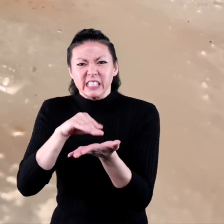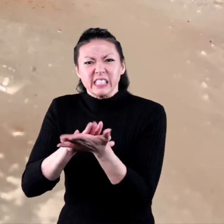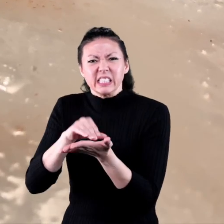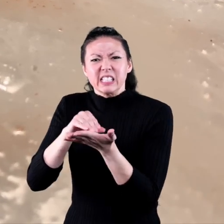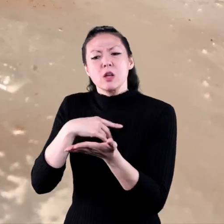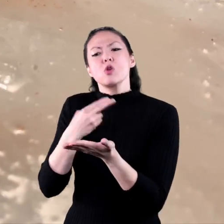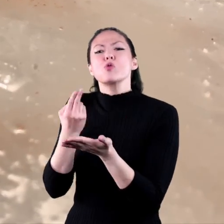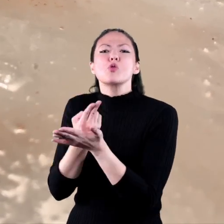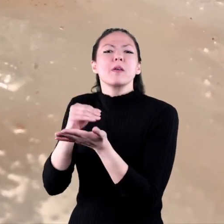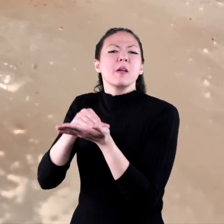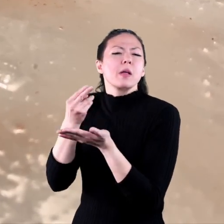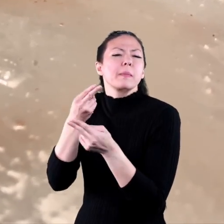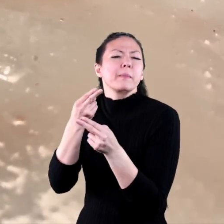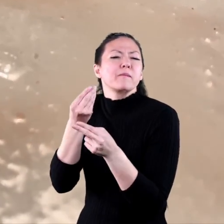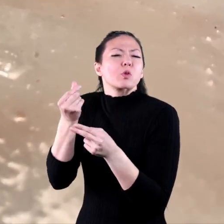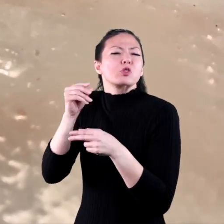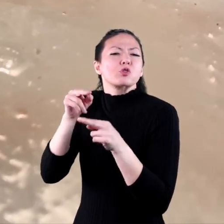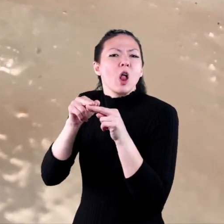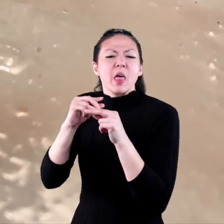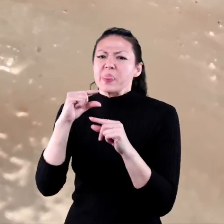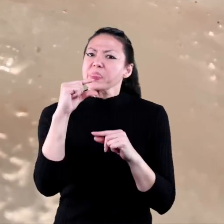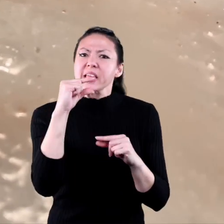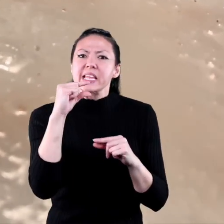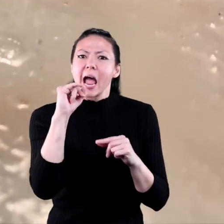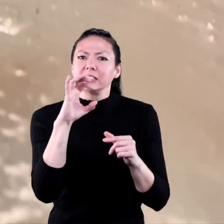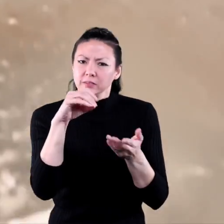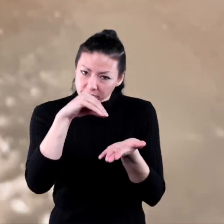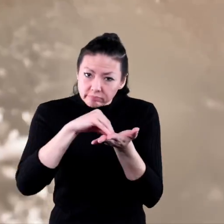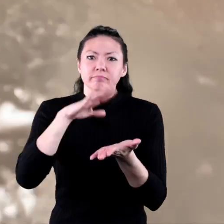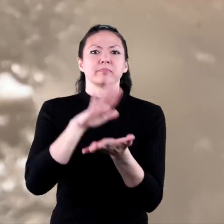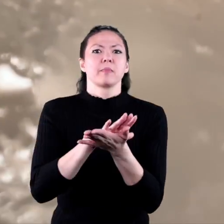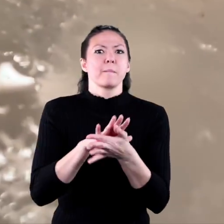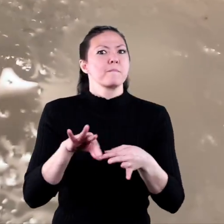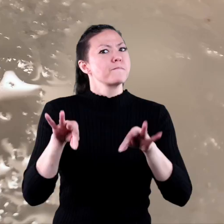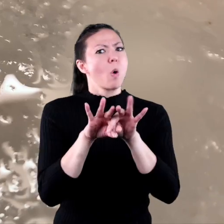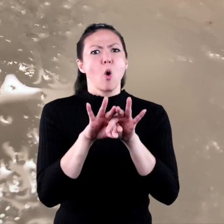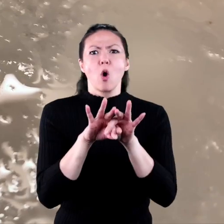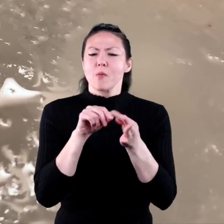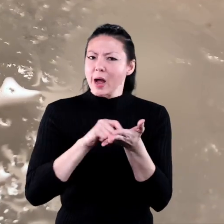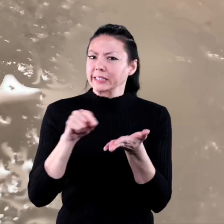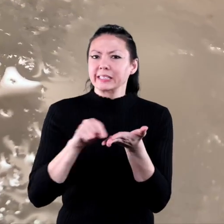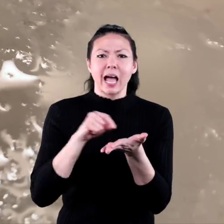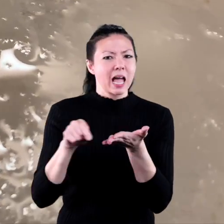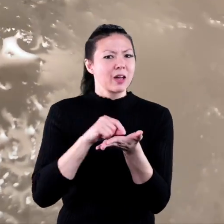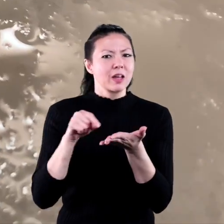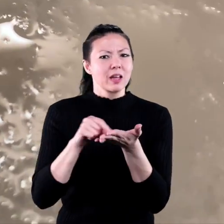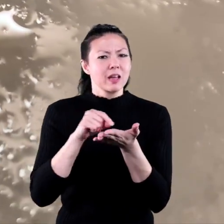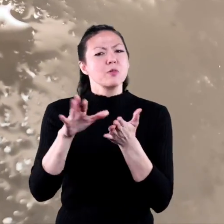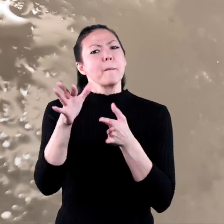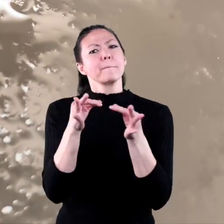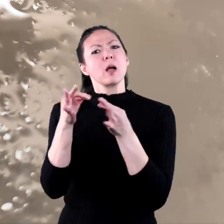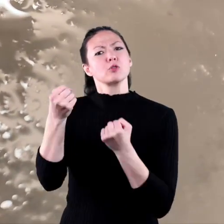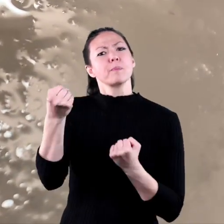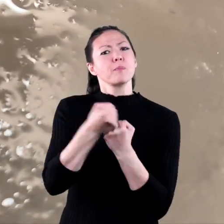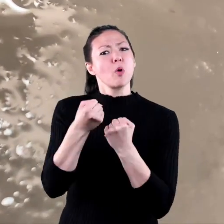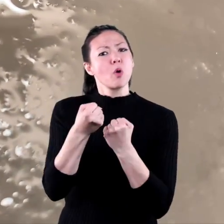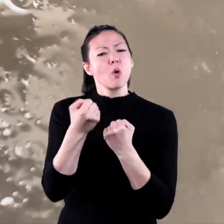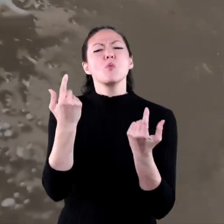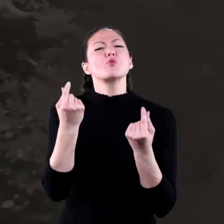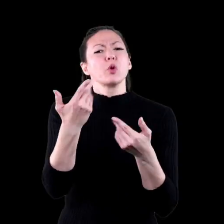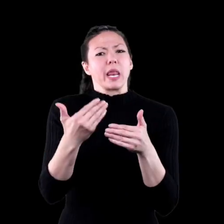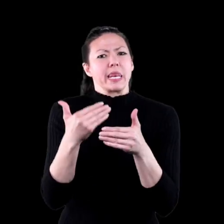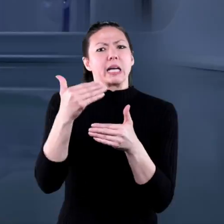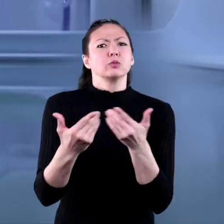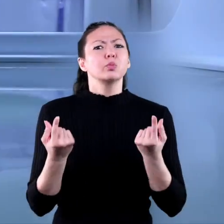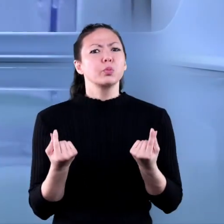A lot of notes. There is no limit to the number of notes and explanation to give to your experiment. And now, what would you